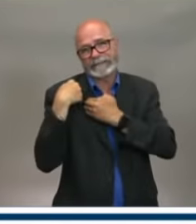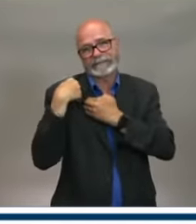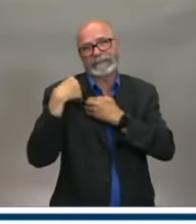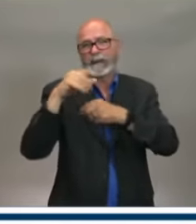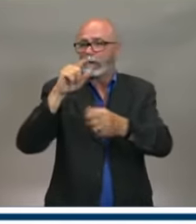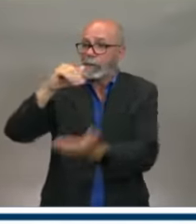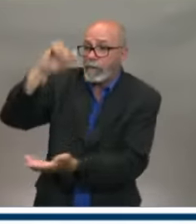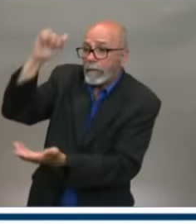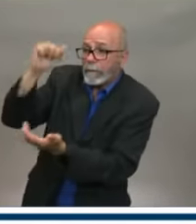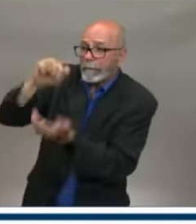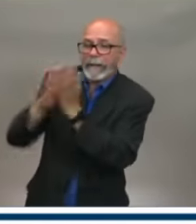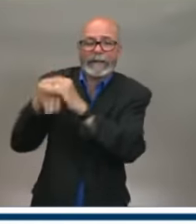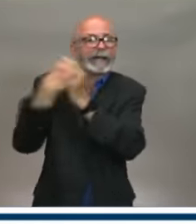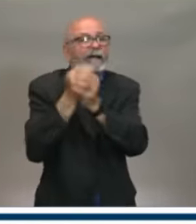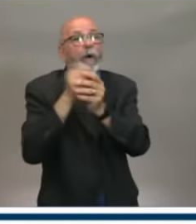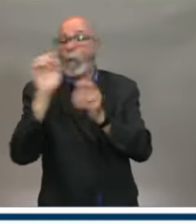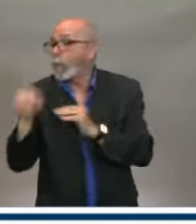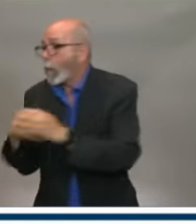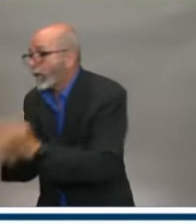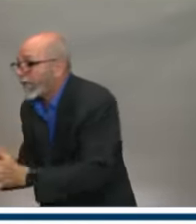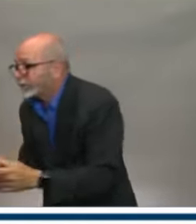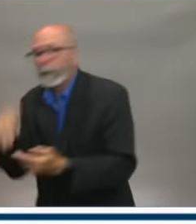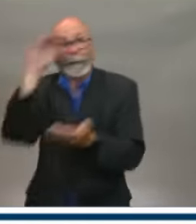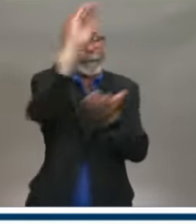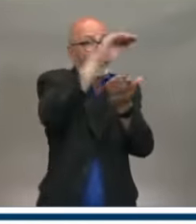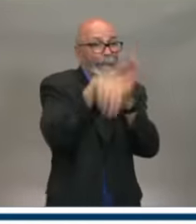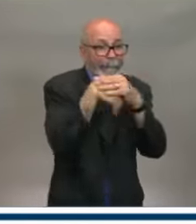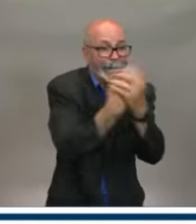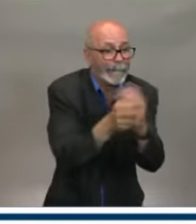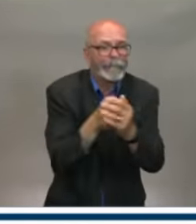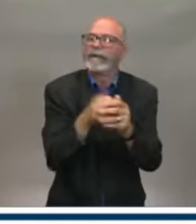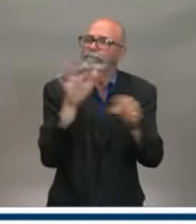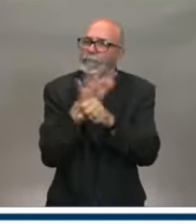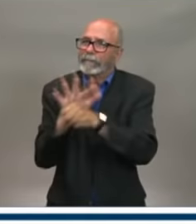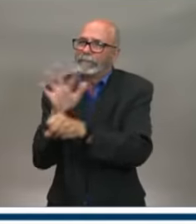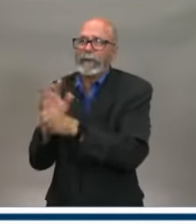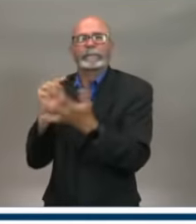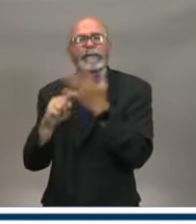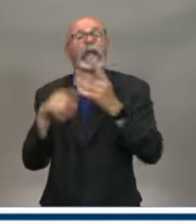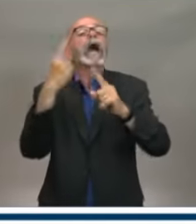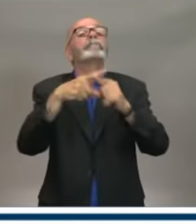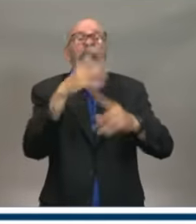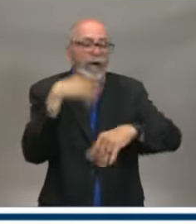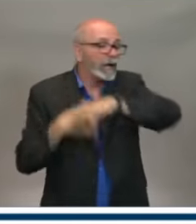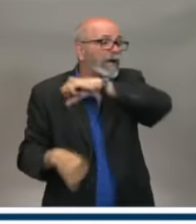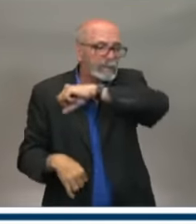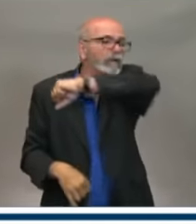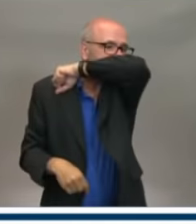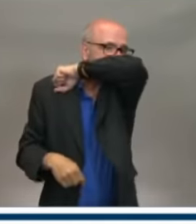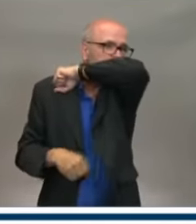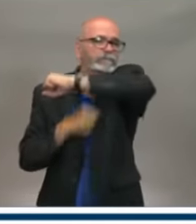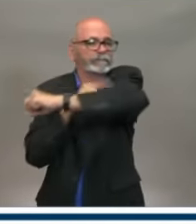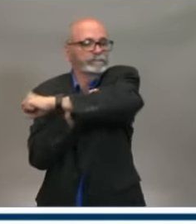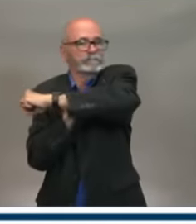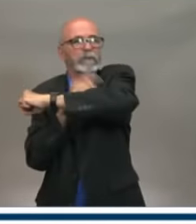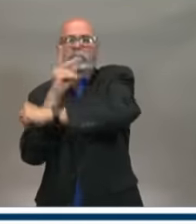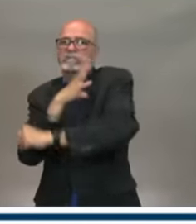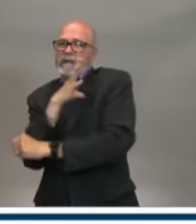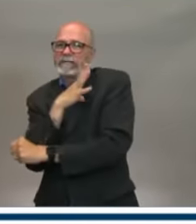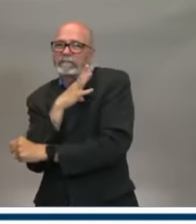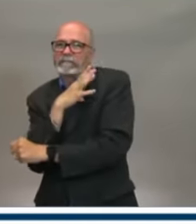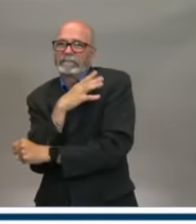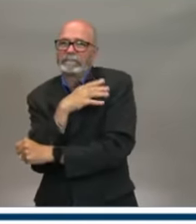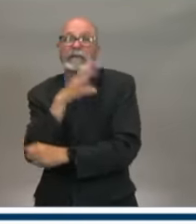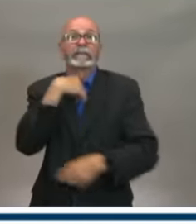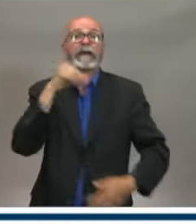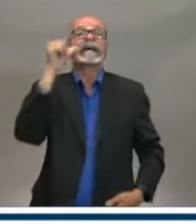if there's no soap or water available. Practicing good cough etiquette, coughing or sneezing into the sleeve. And I know yesterday I coughed and I didn't and that's